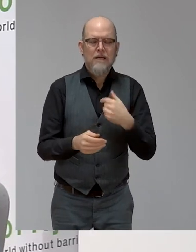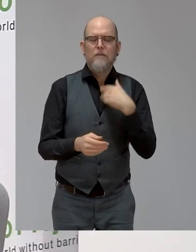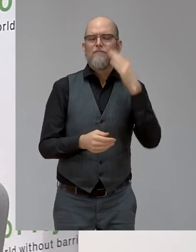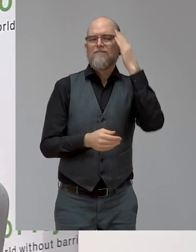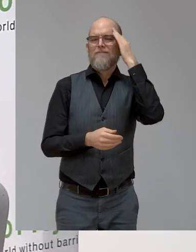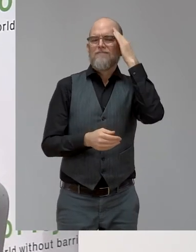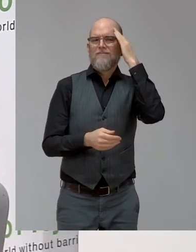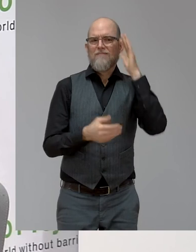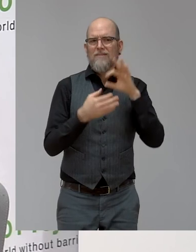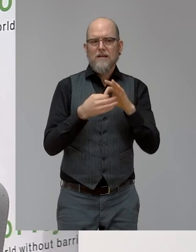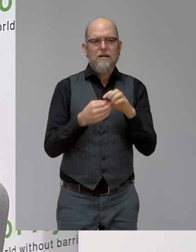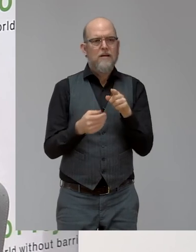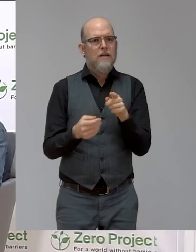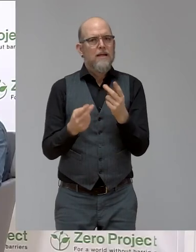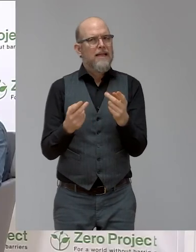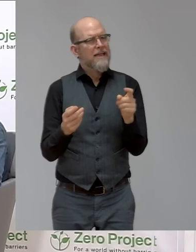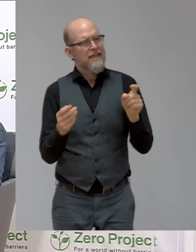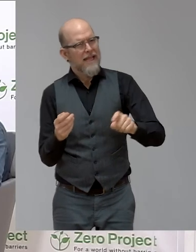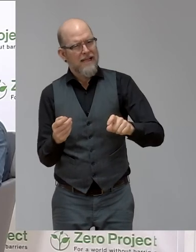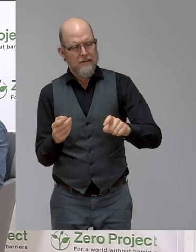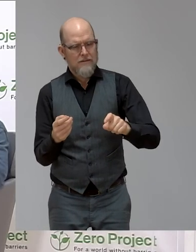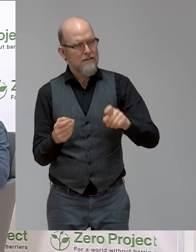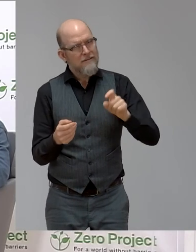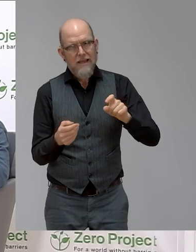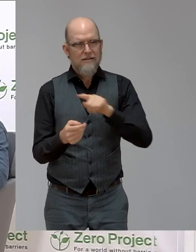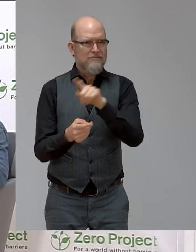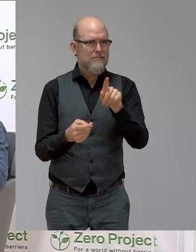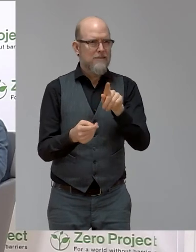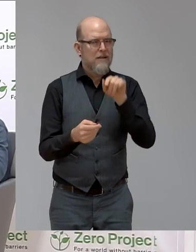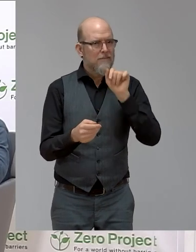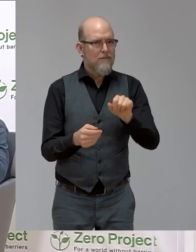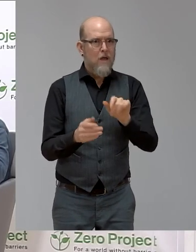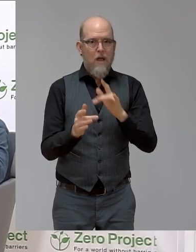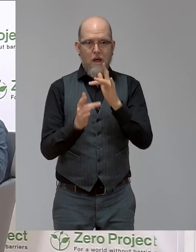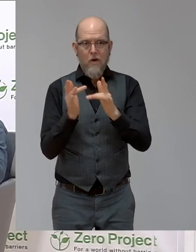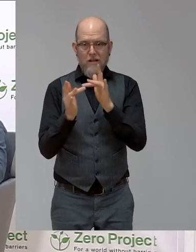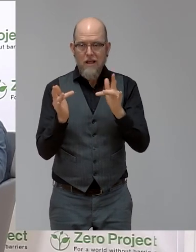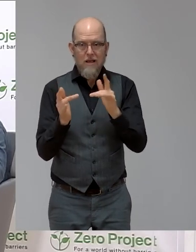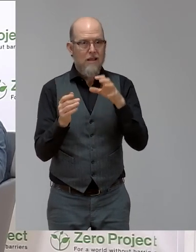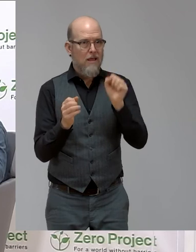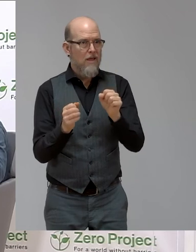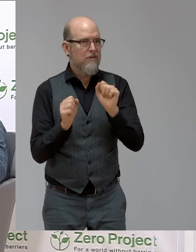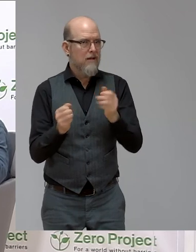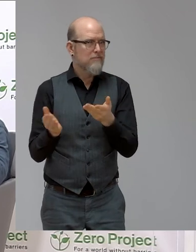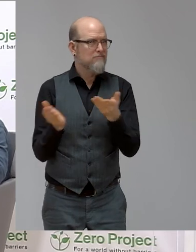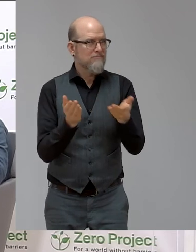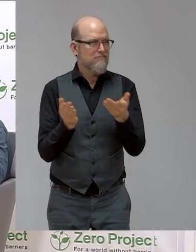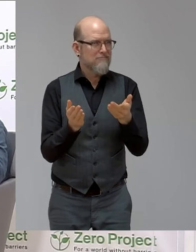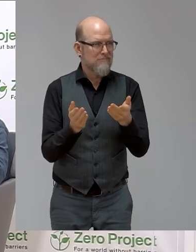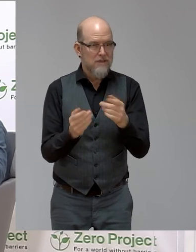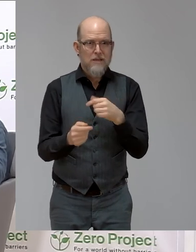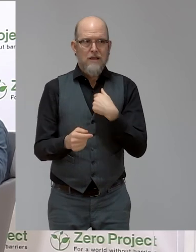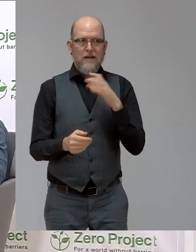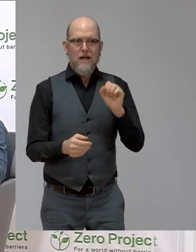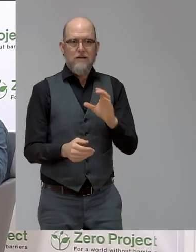direly needed and having that online and then providing the opportunity for persons